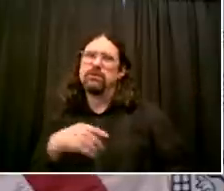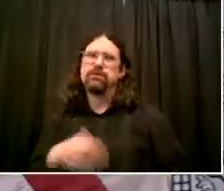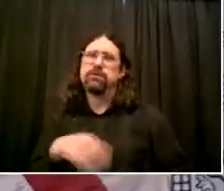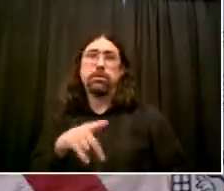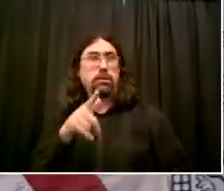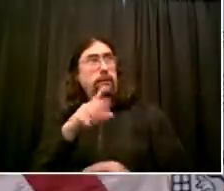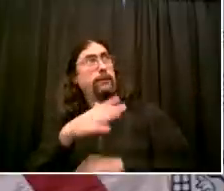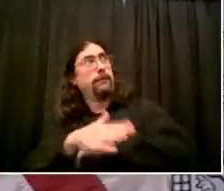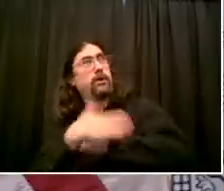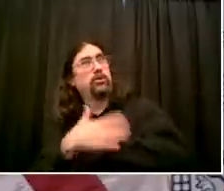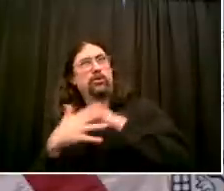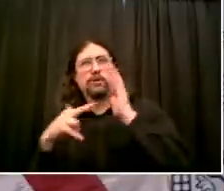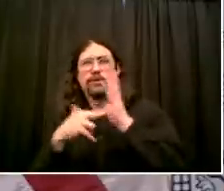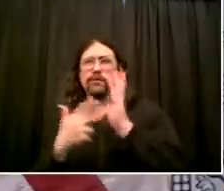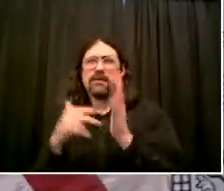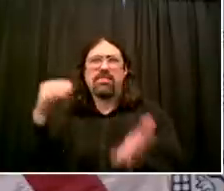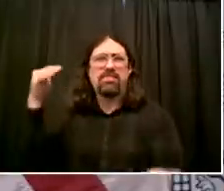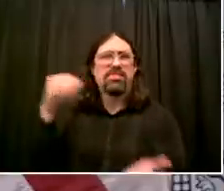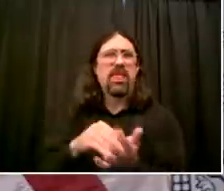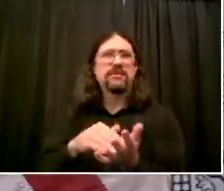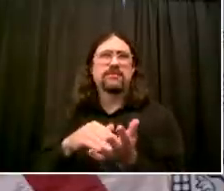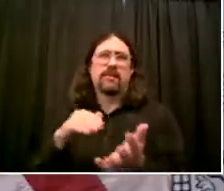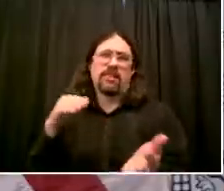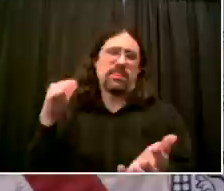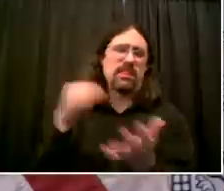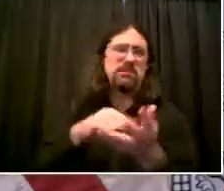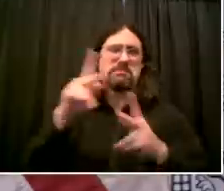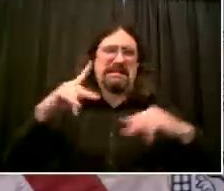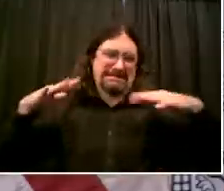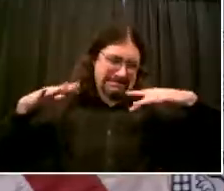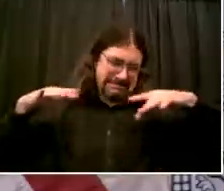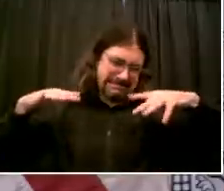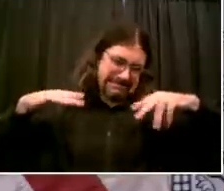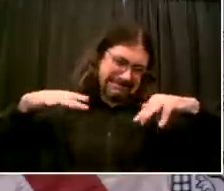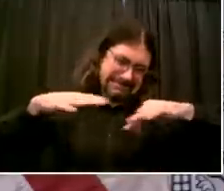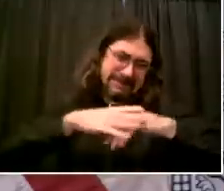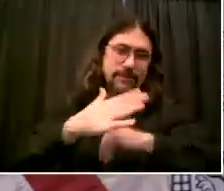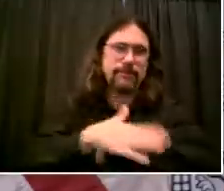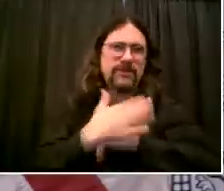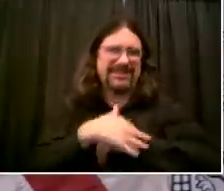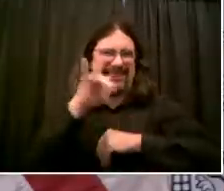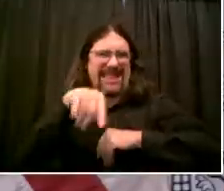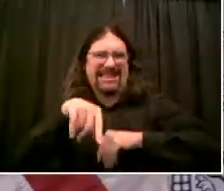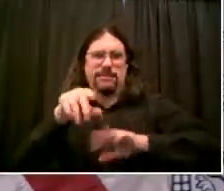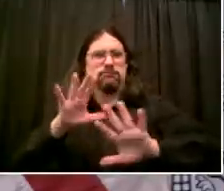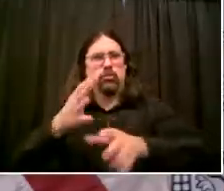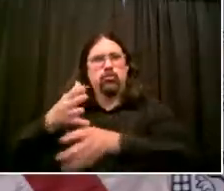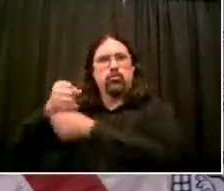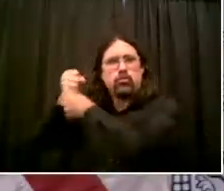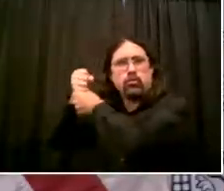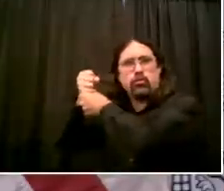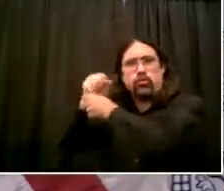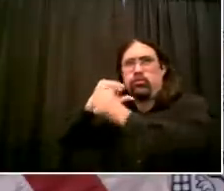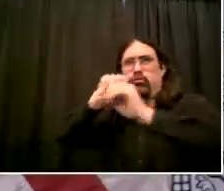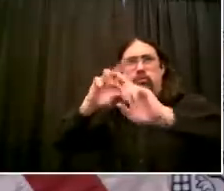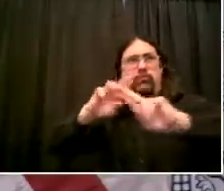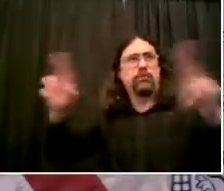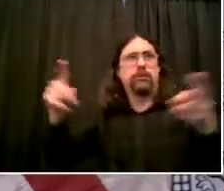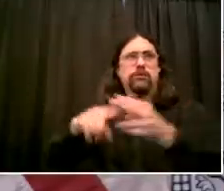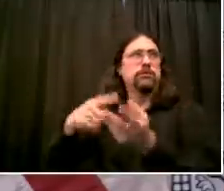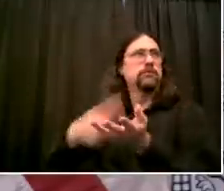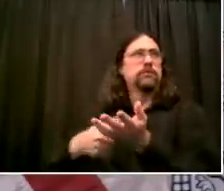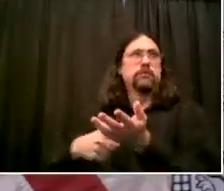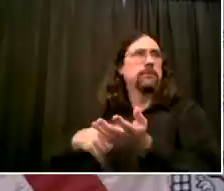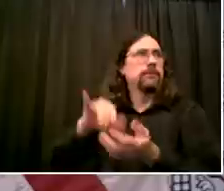but I'm convinced from everything I'm hearing that we'll have the lifeguards ready, but we'll get to more detail on that. Next, we have Marsha from